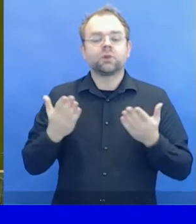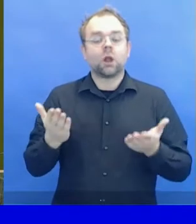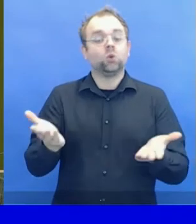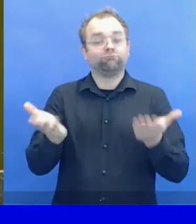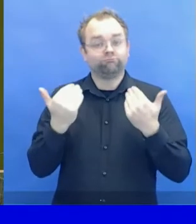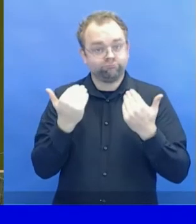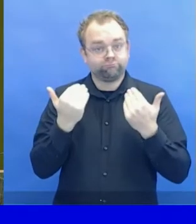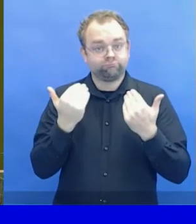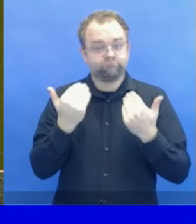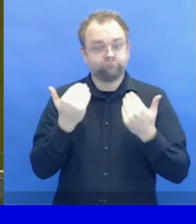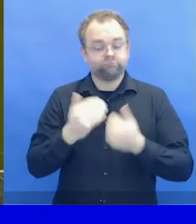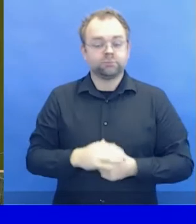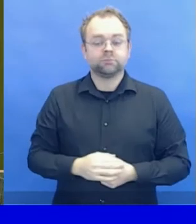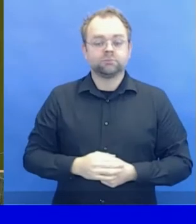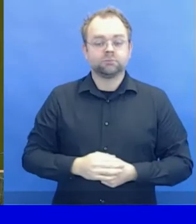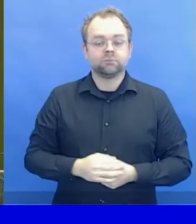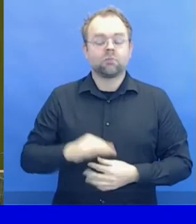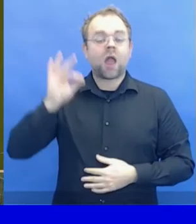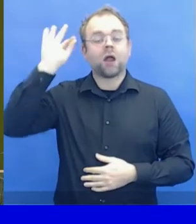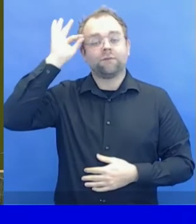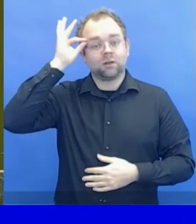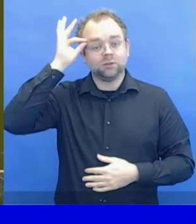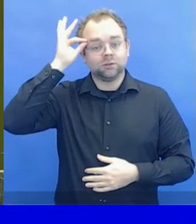followed by Algeria,